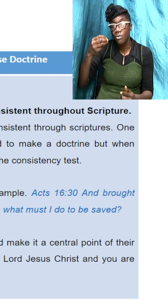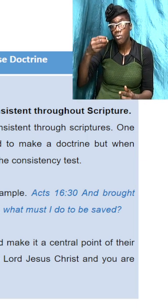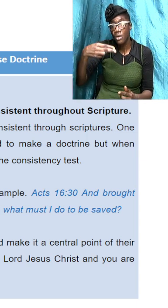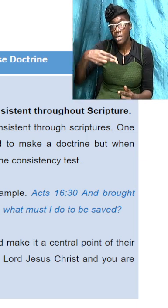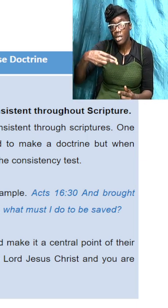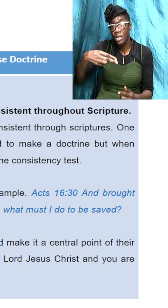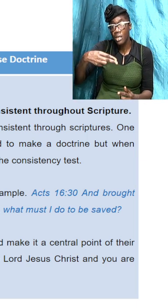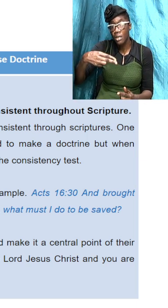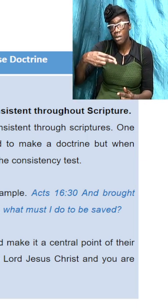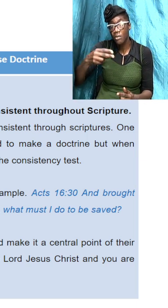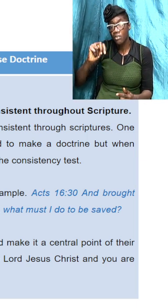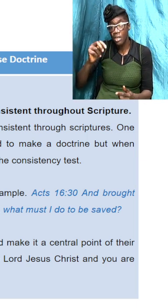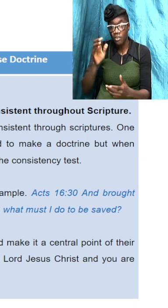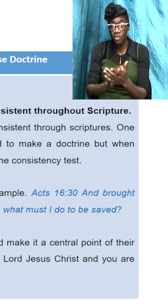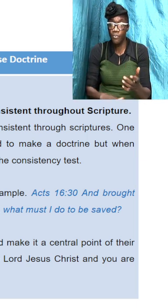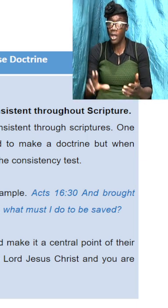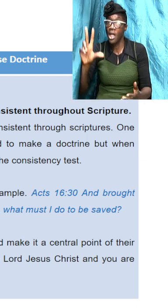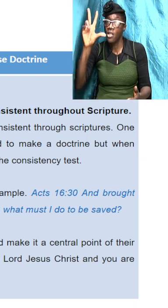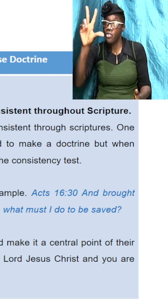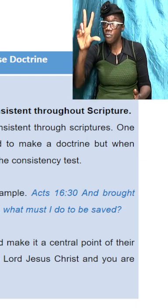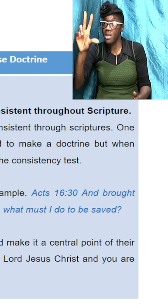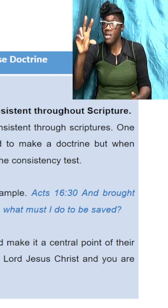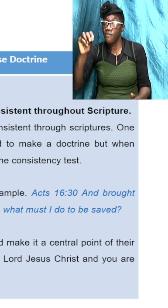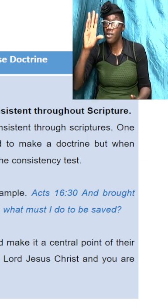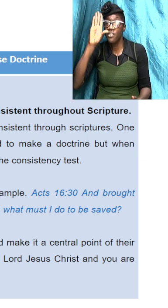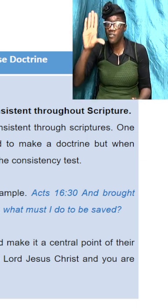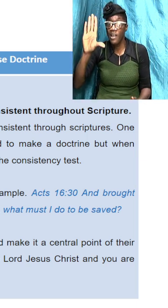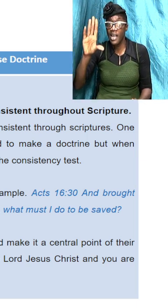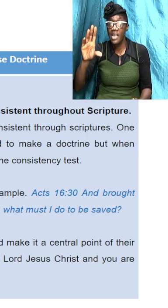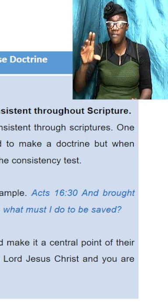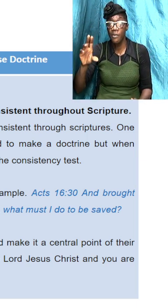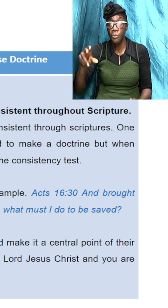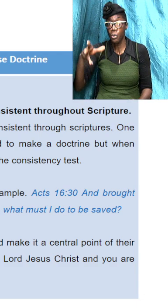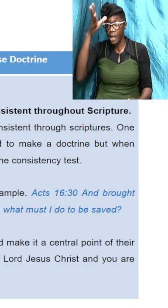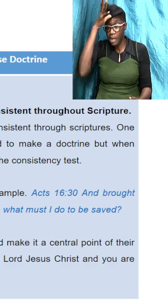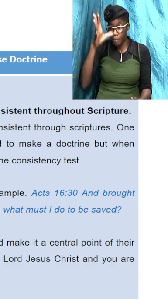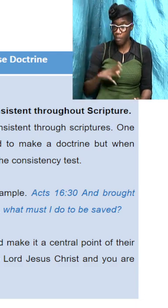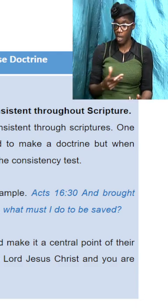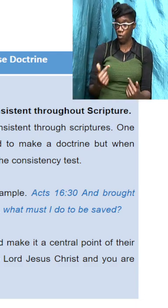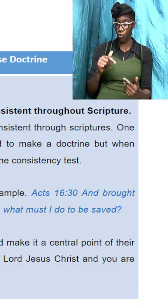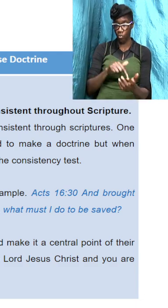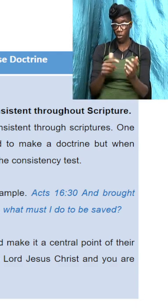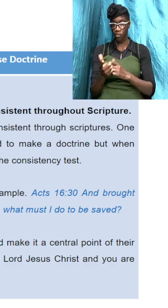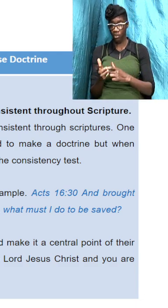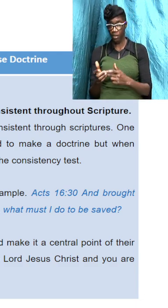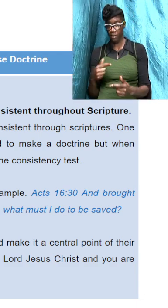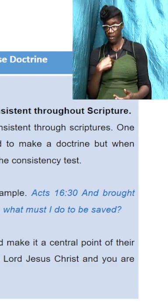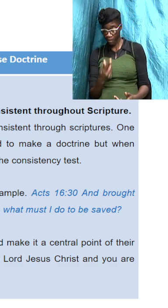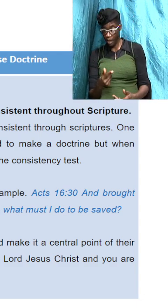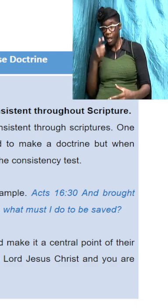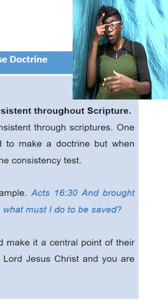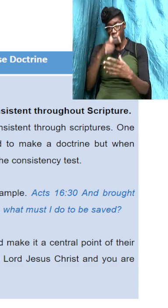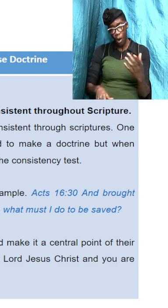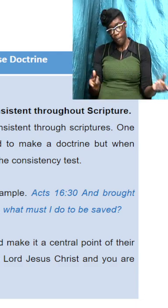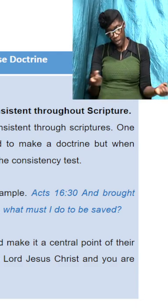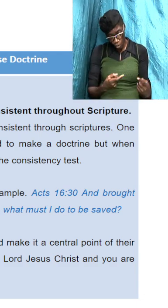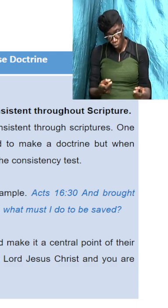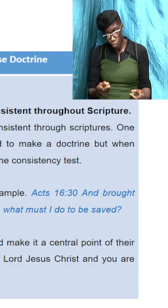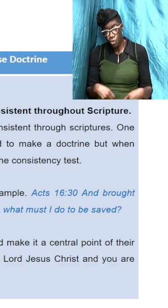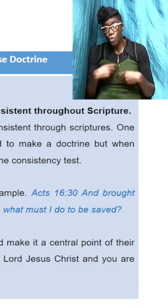Nicodemus came to Jesus and said what shall I do to inherit eternal life